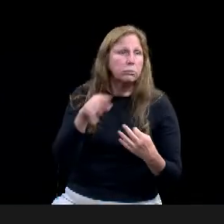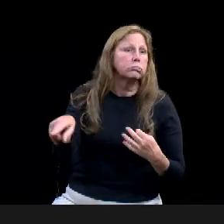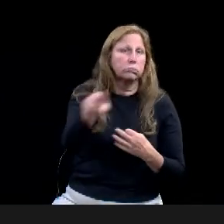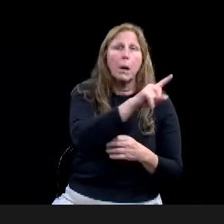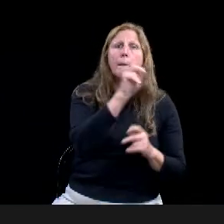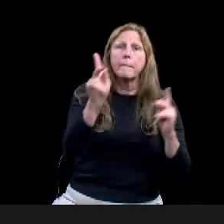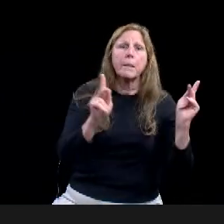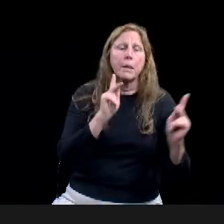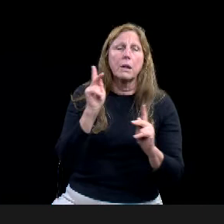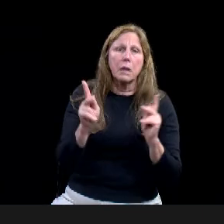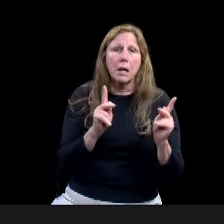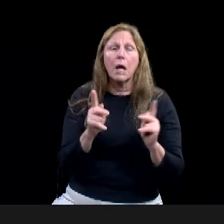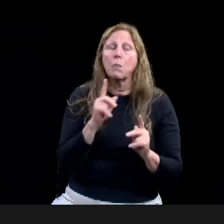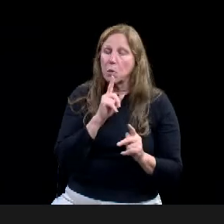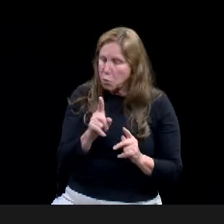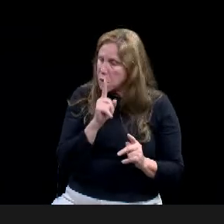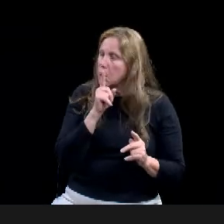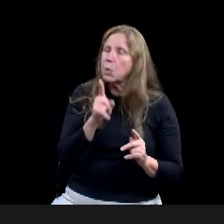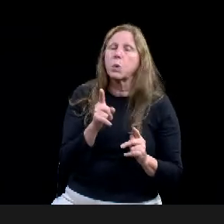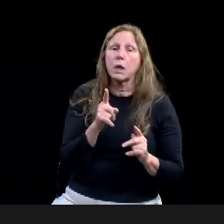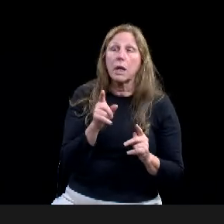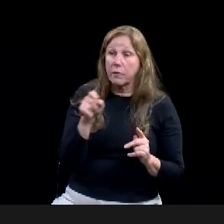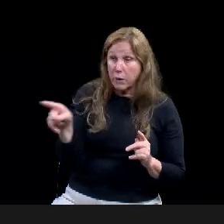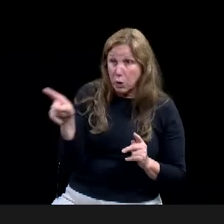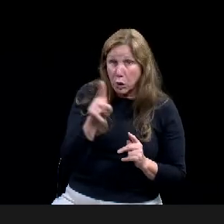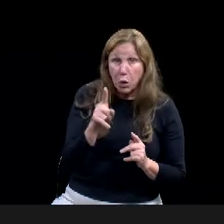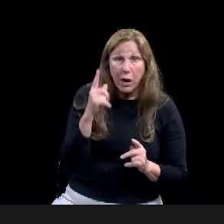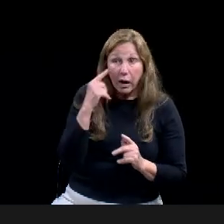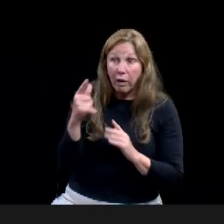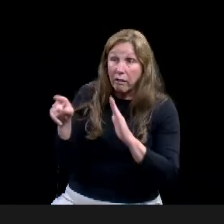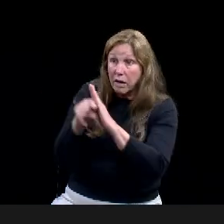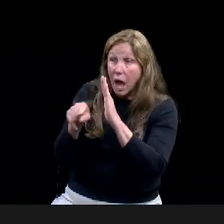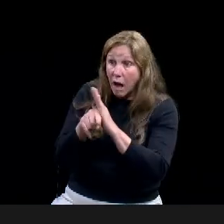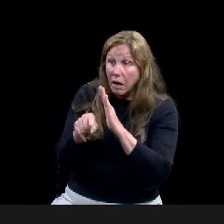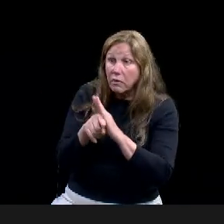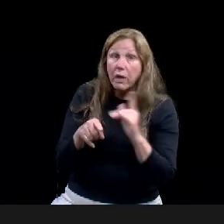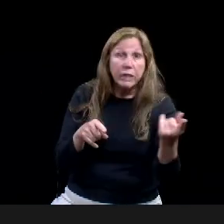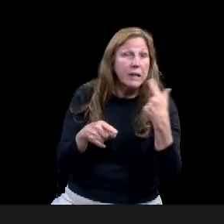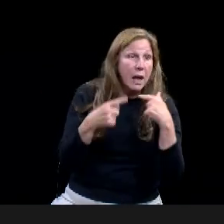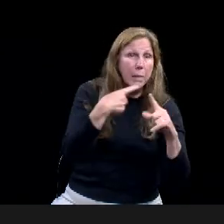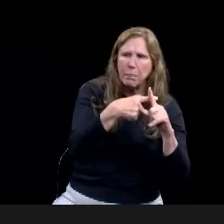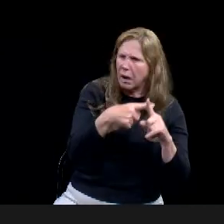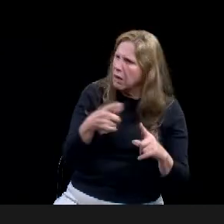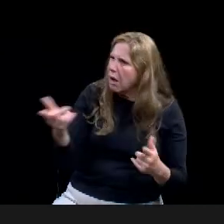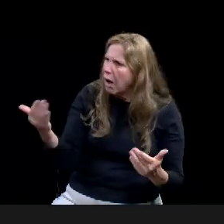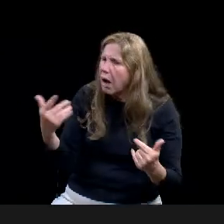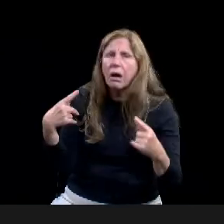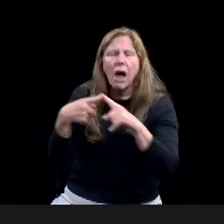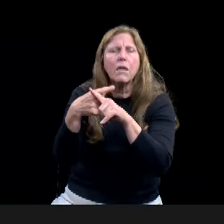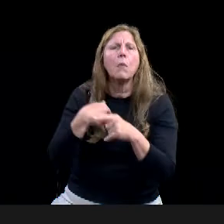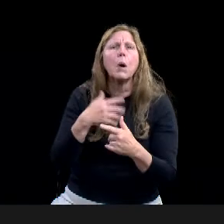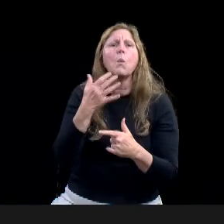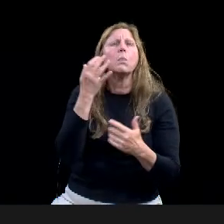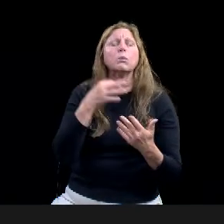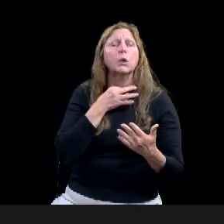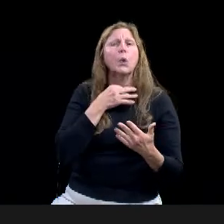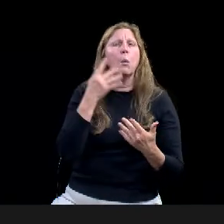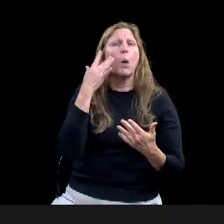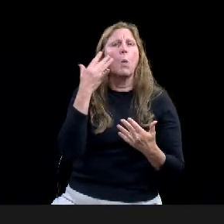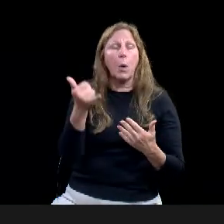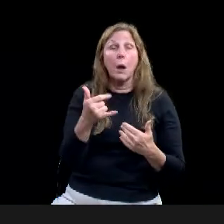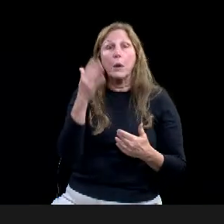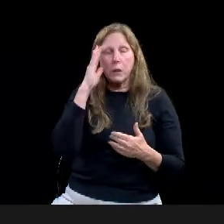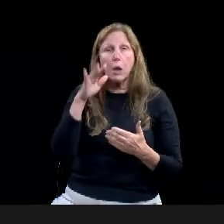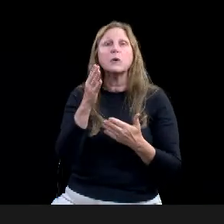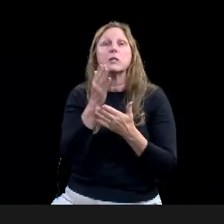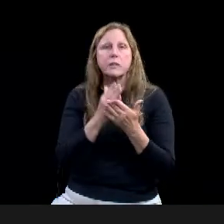as well, because we, we do know there's going to be some tweaking to this to get it to what it needs to be, but, um, we are